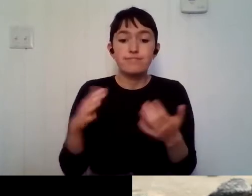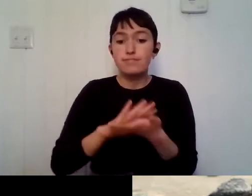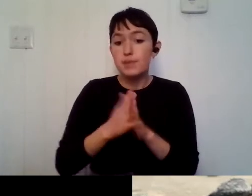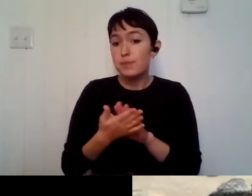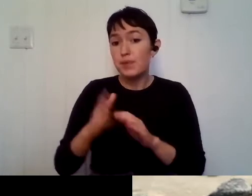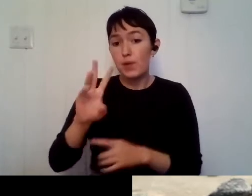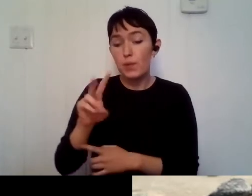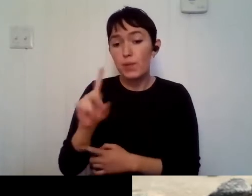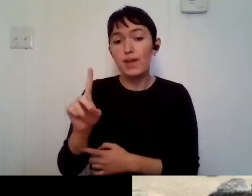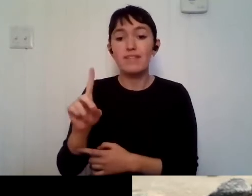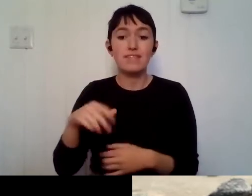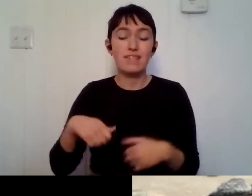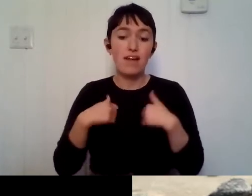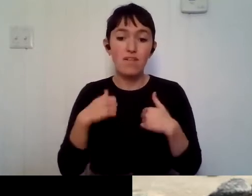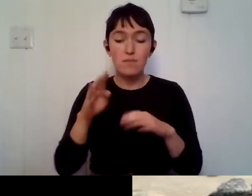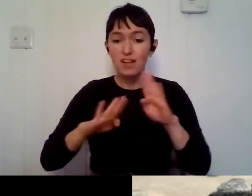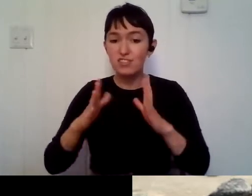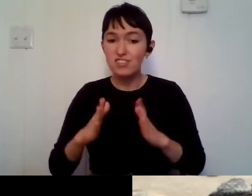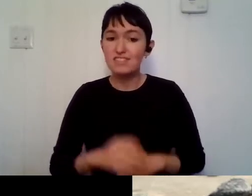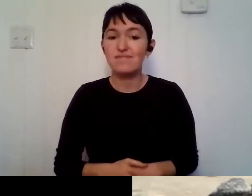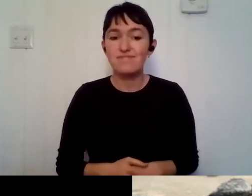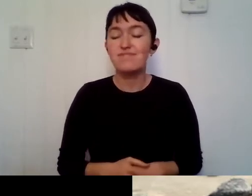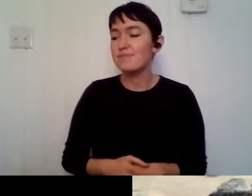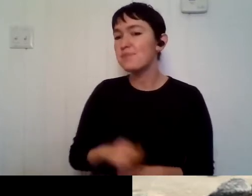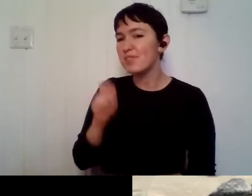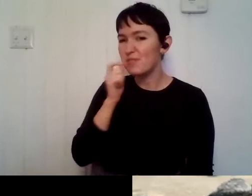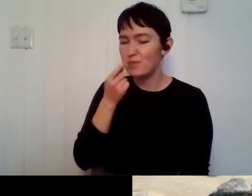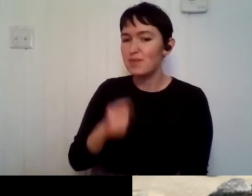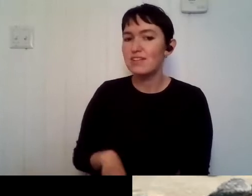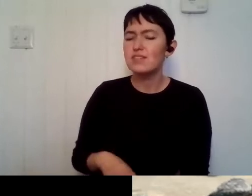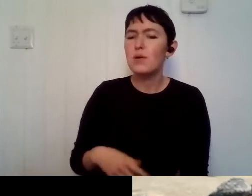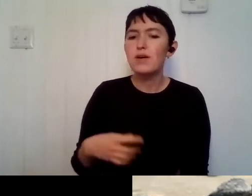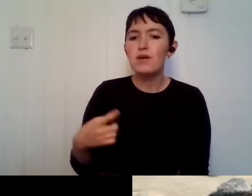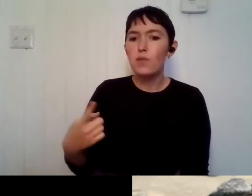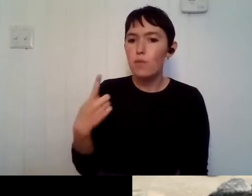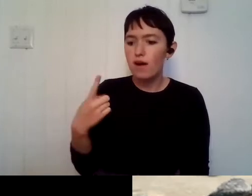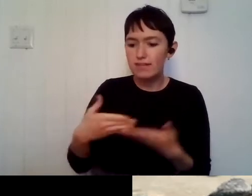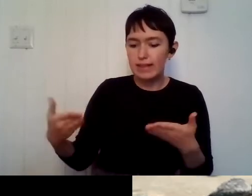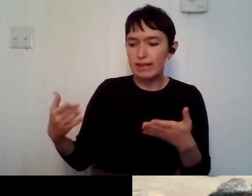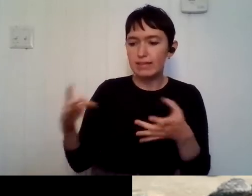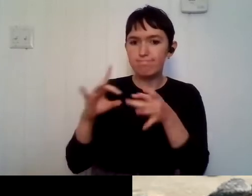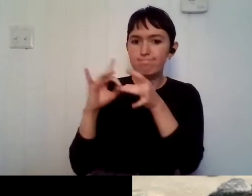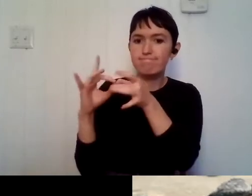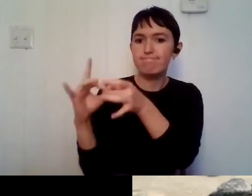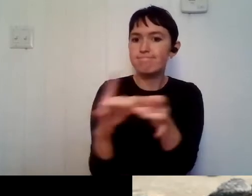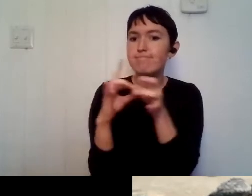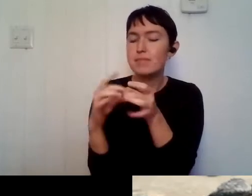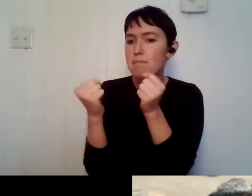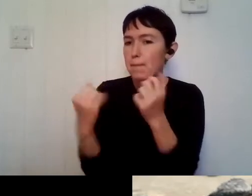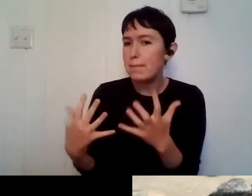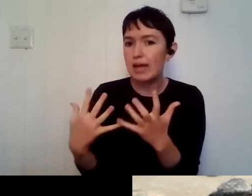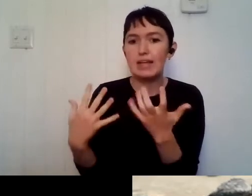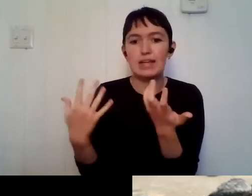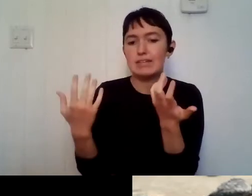Very cool. Yeah. I think one like unifying thing among a lot of the stories that we hear from scientists is that the